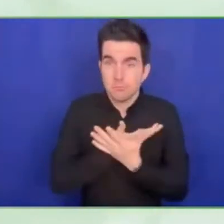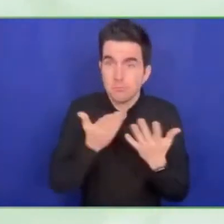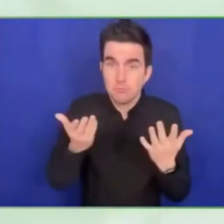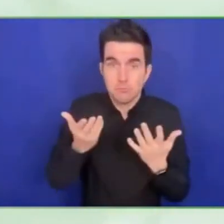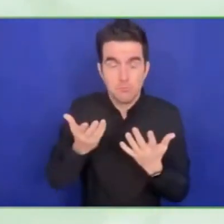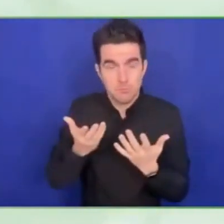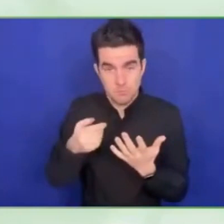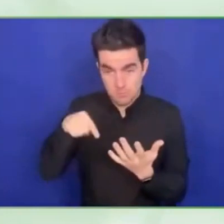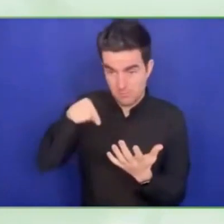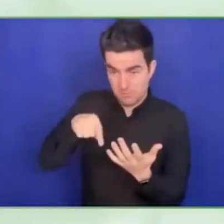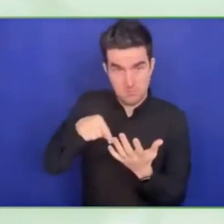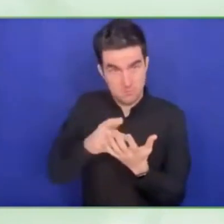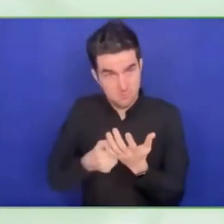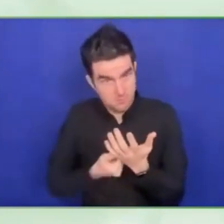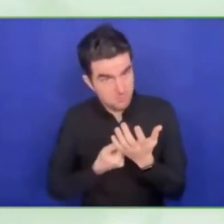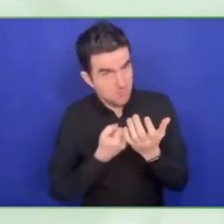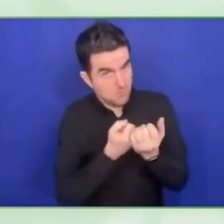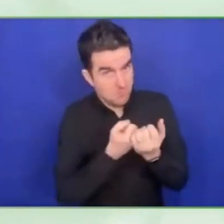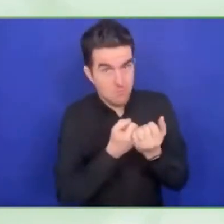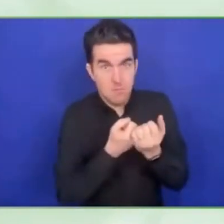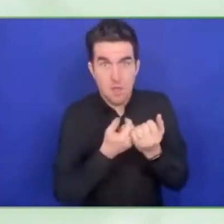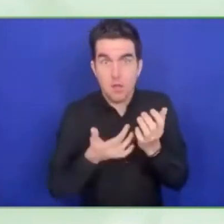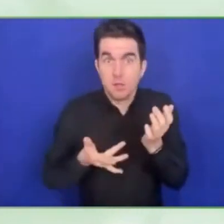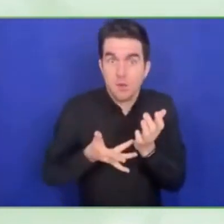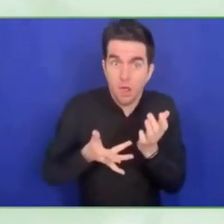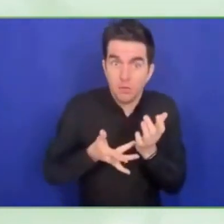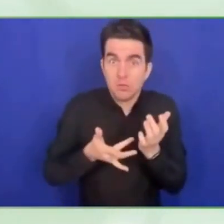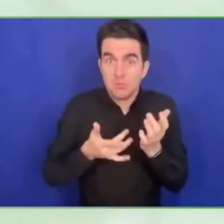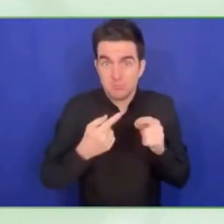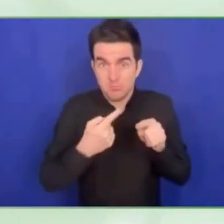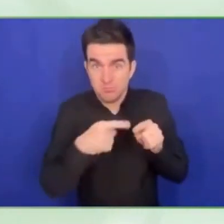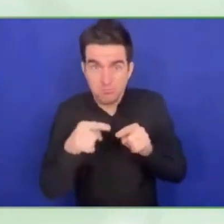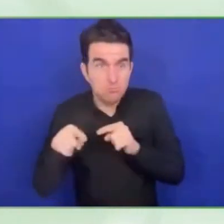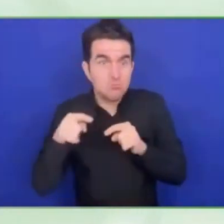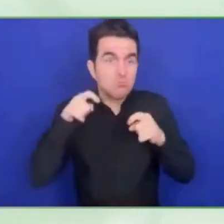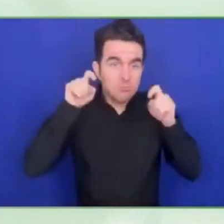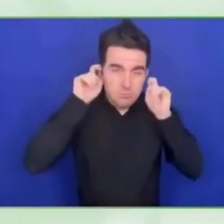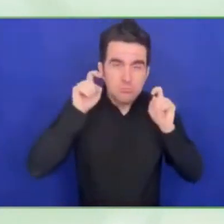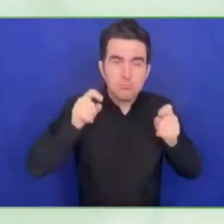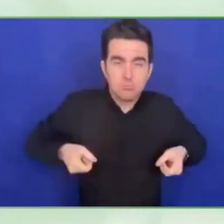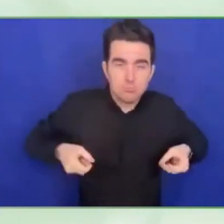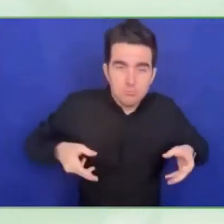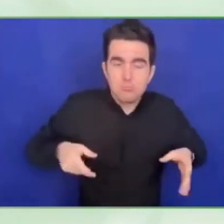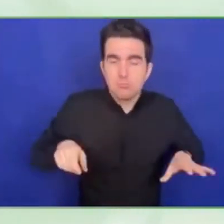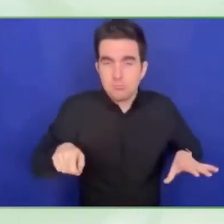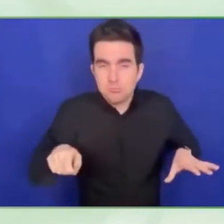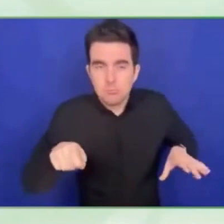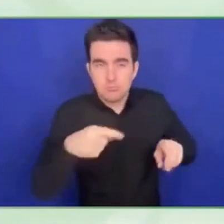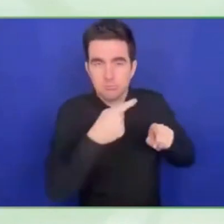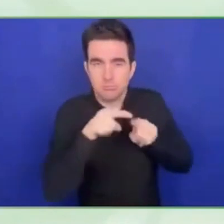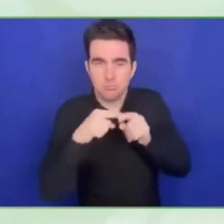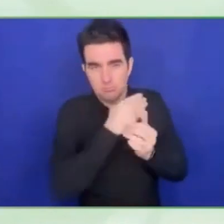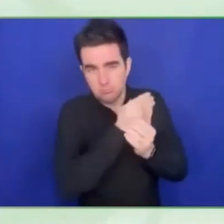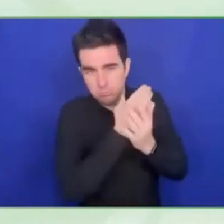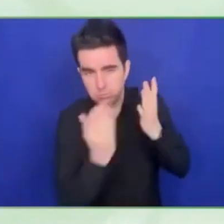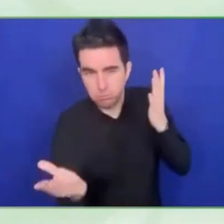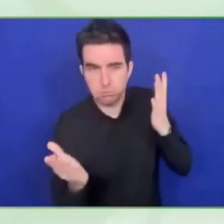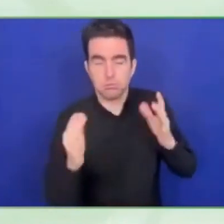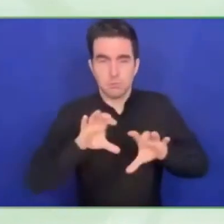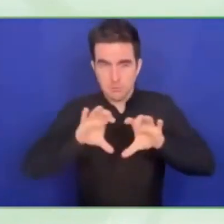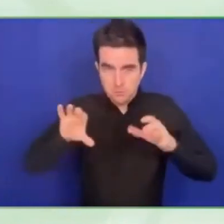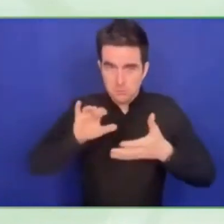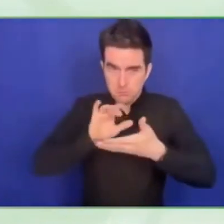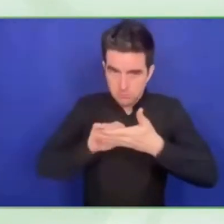But unfortunately, markets in developing countries have not yet been developed to take these